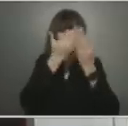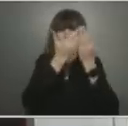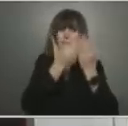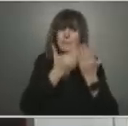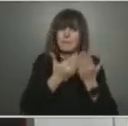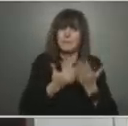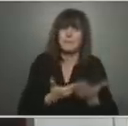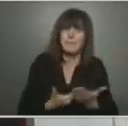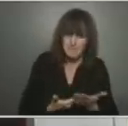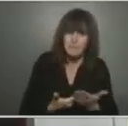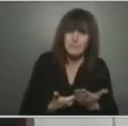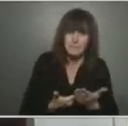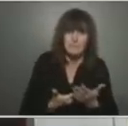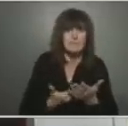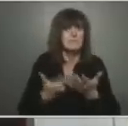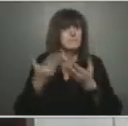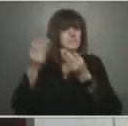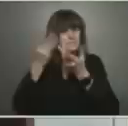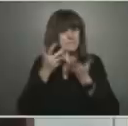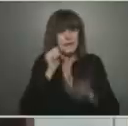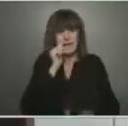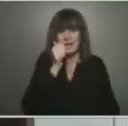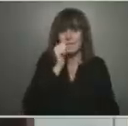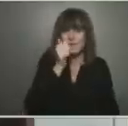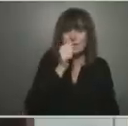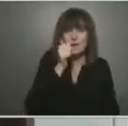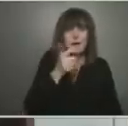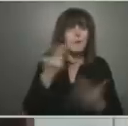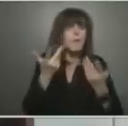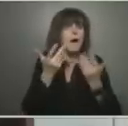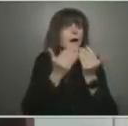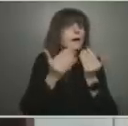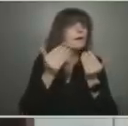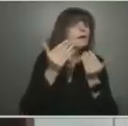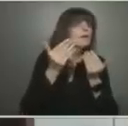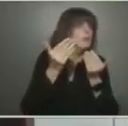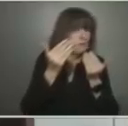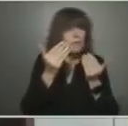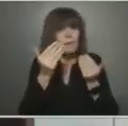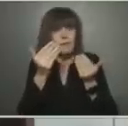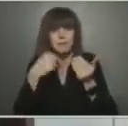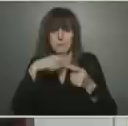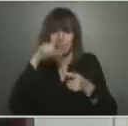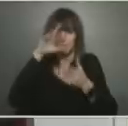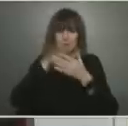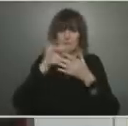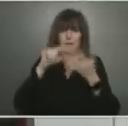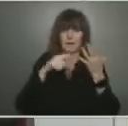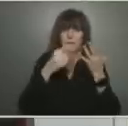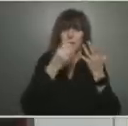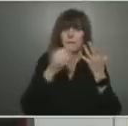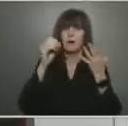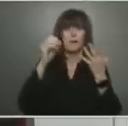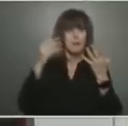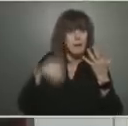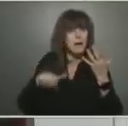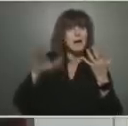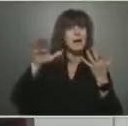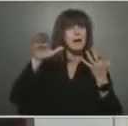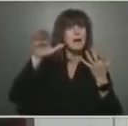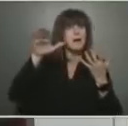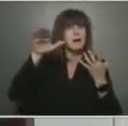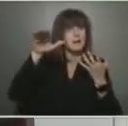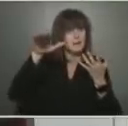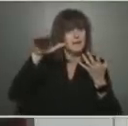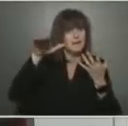I do believe we're cresting and have reached a peak. So the sacrifices Ontarians have made is working.